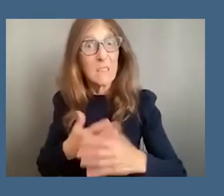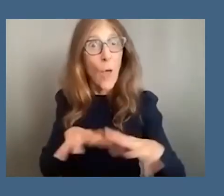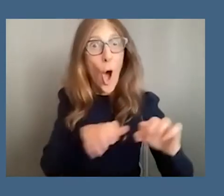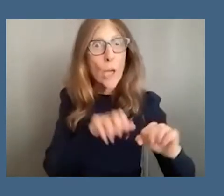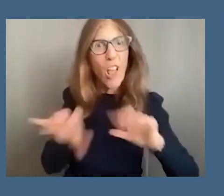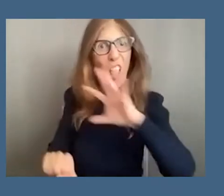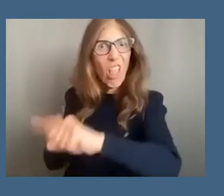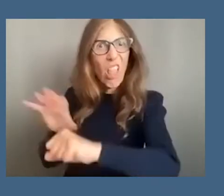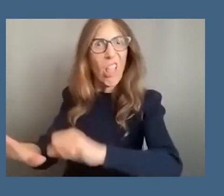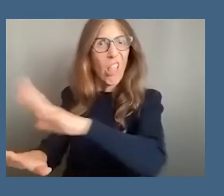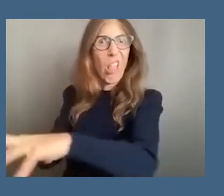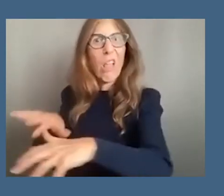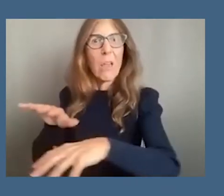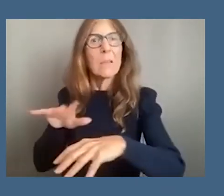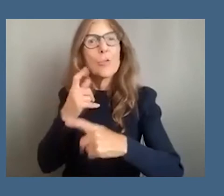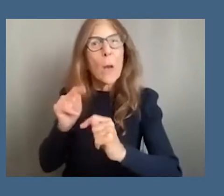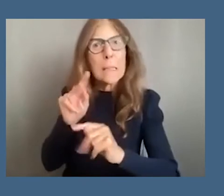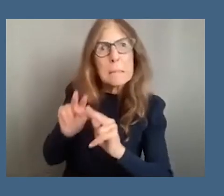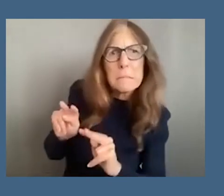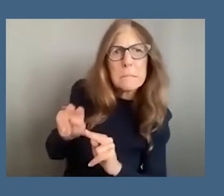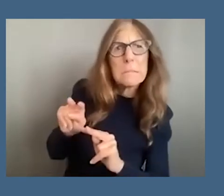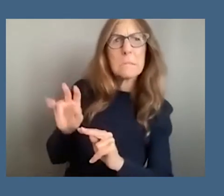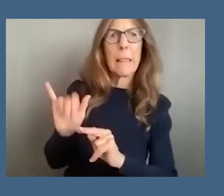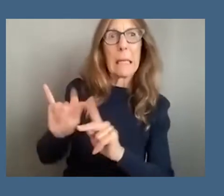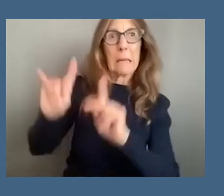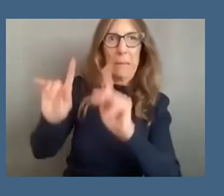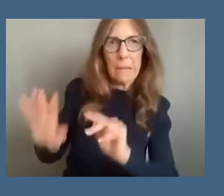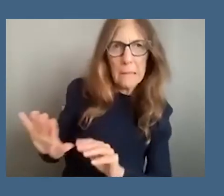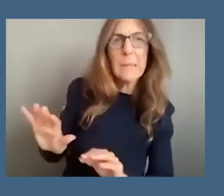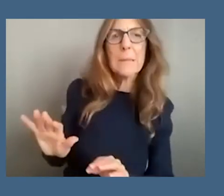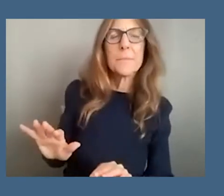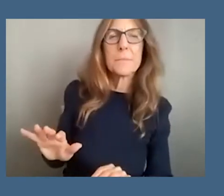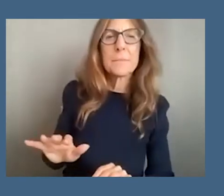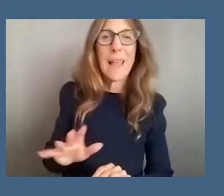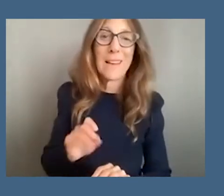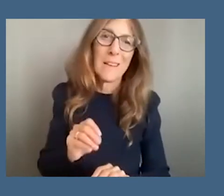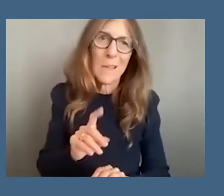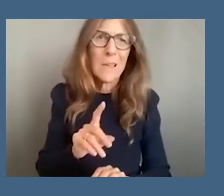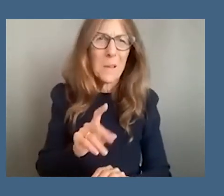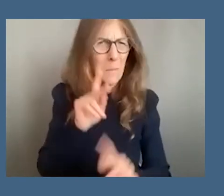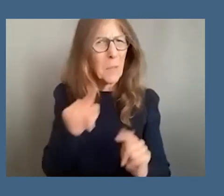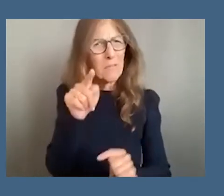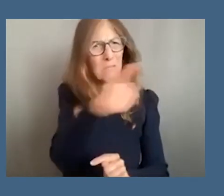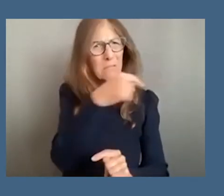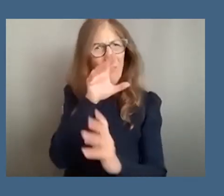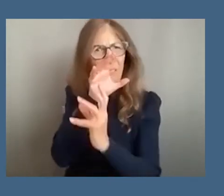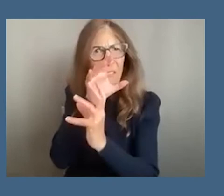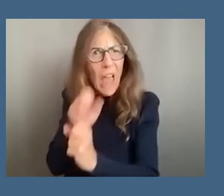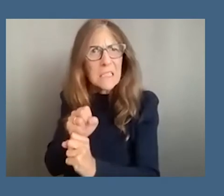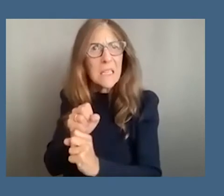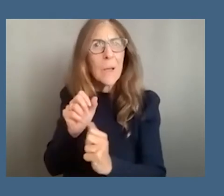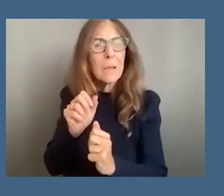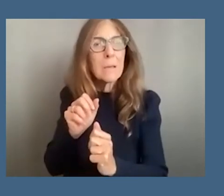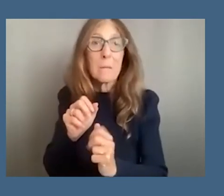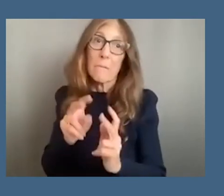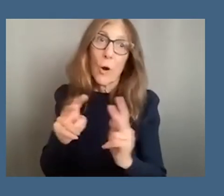to get a sense of the reality of this body right um and there's a deep fascination with a popular